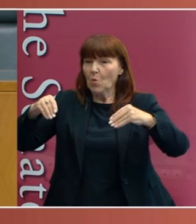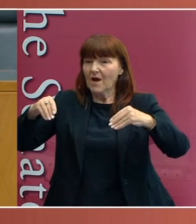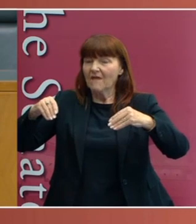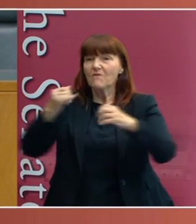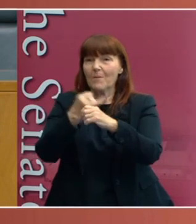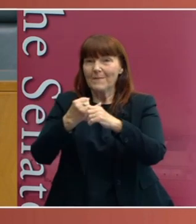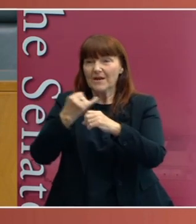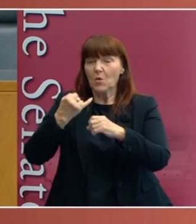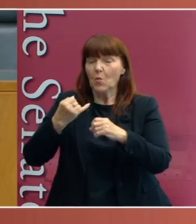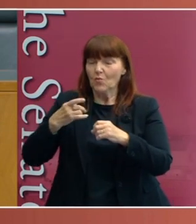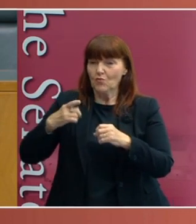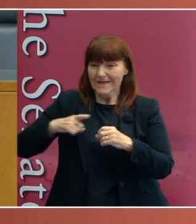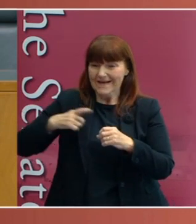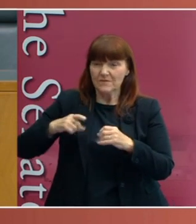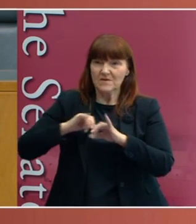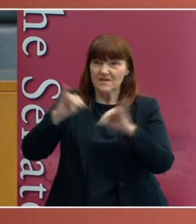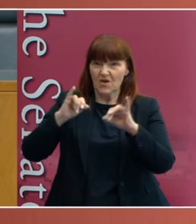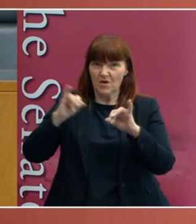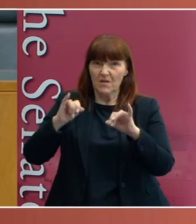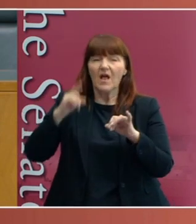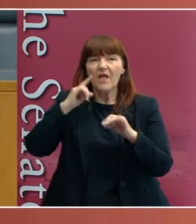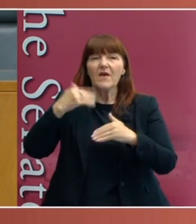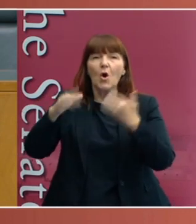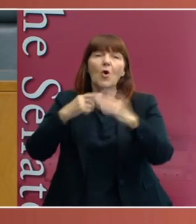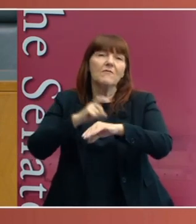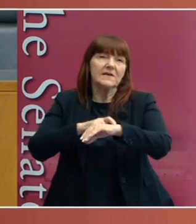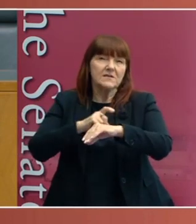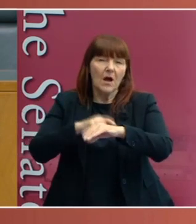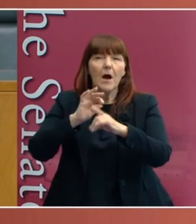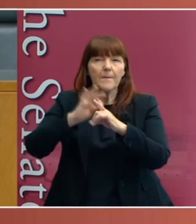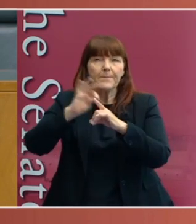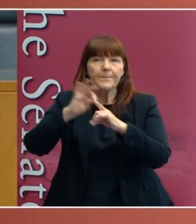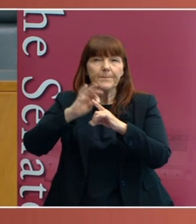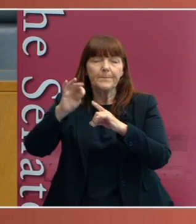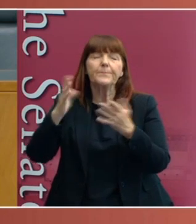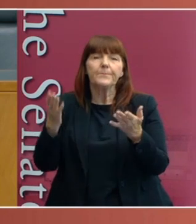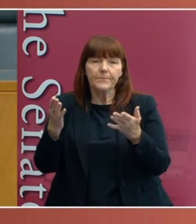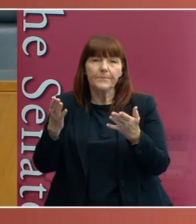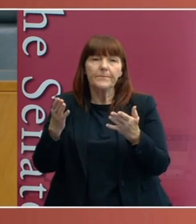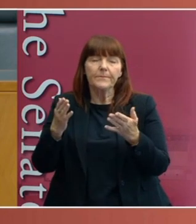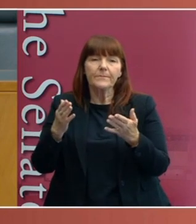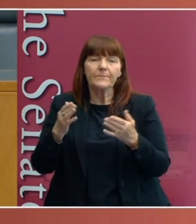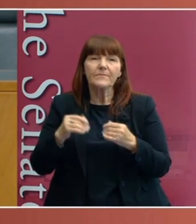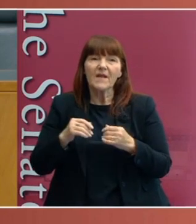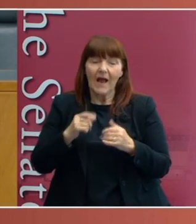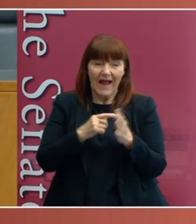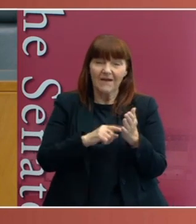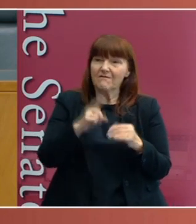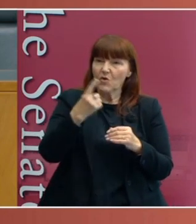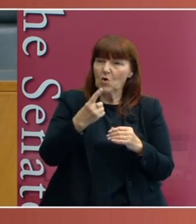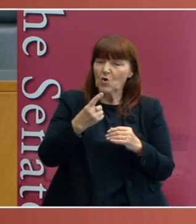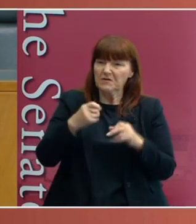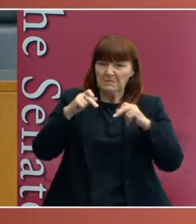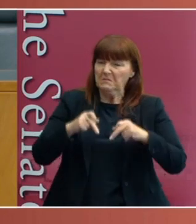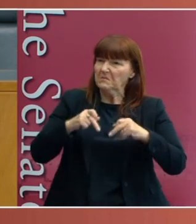dreadful. I think some of it was resolved over time. mean, initially, sort of stronger actions were taken, and then people